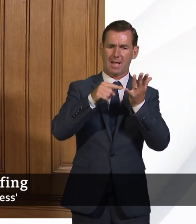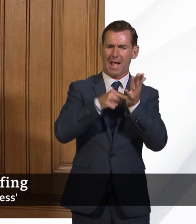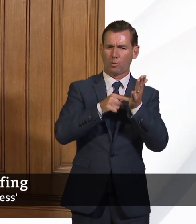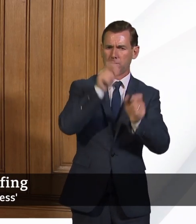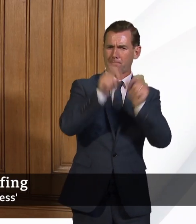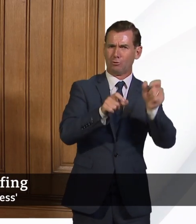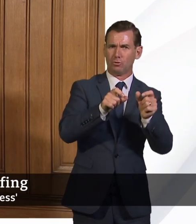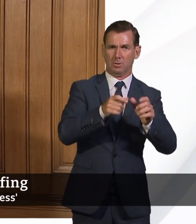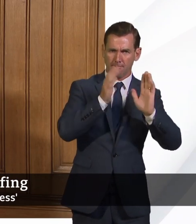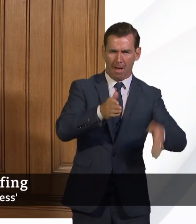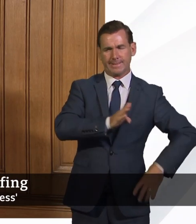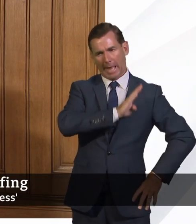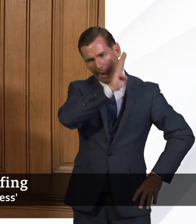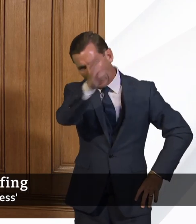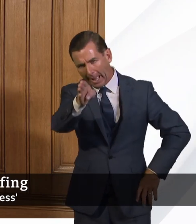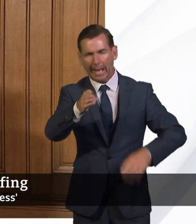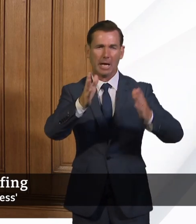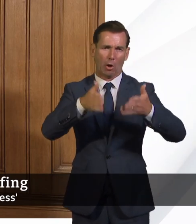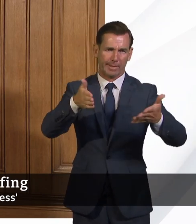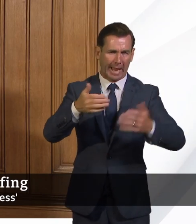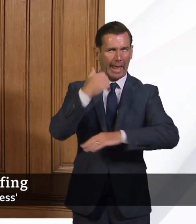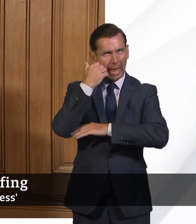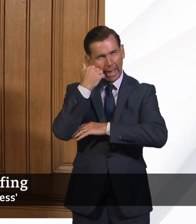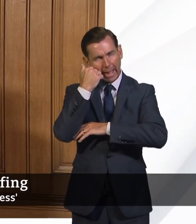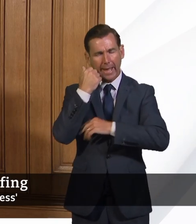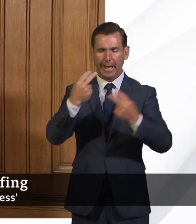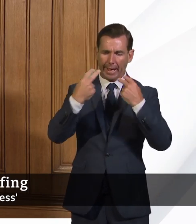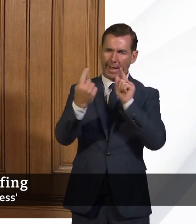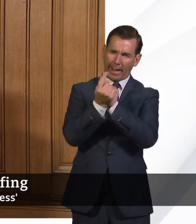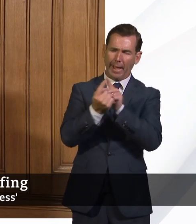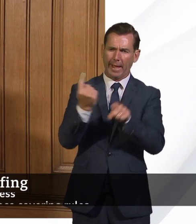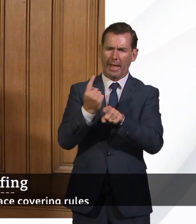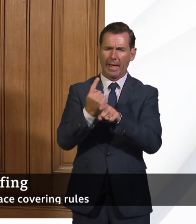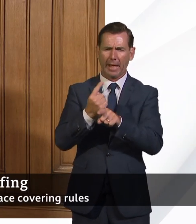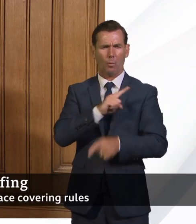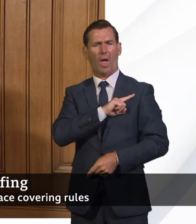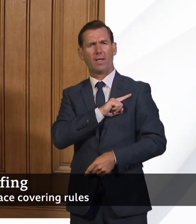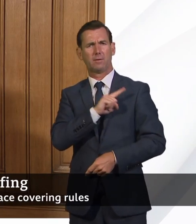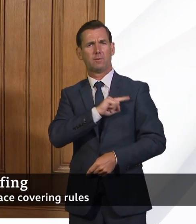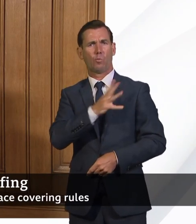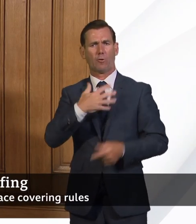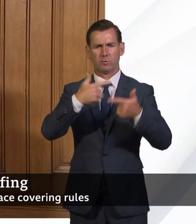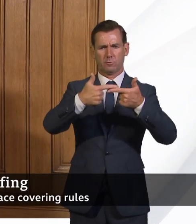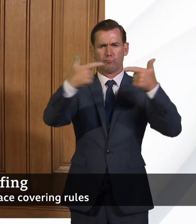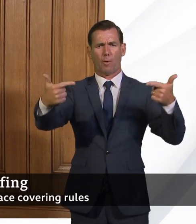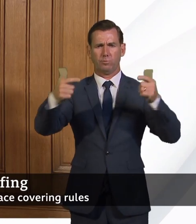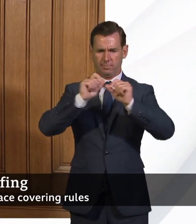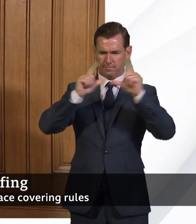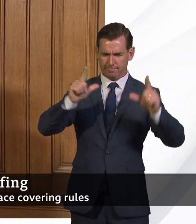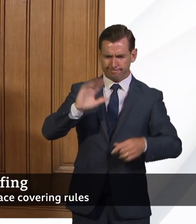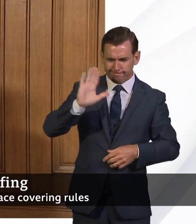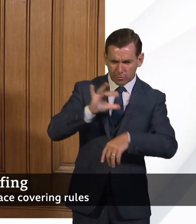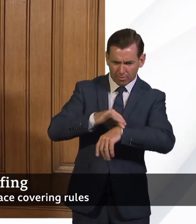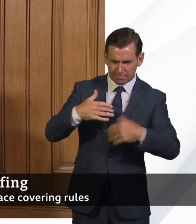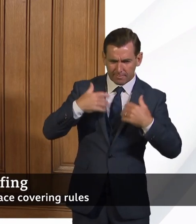consultation, and much more remote consultation. So different ways of working, some of which we've wanted to do in the NHS, but